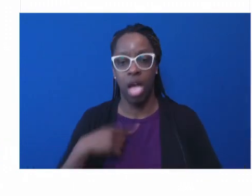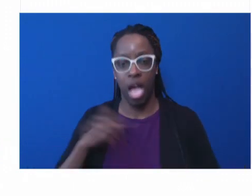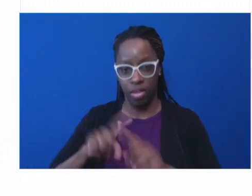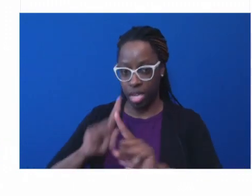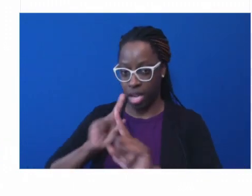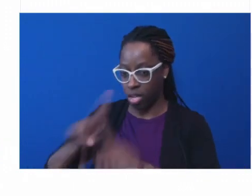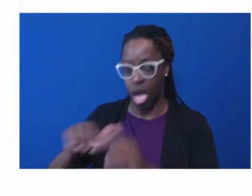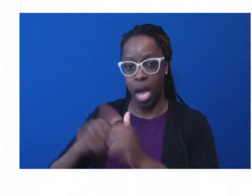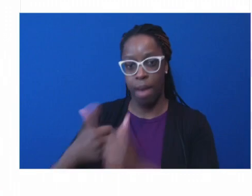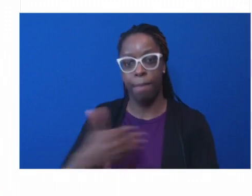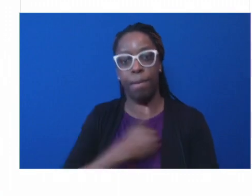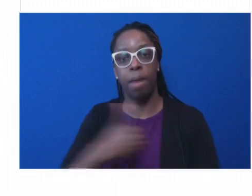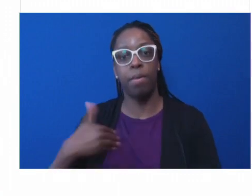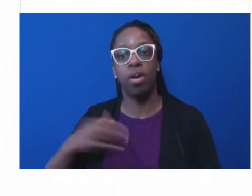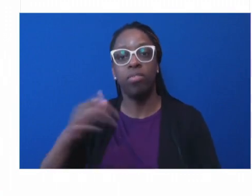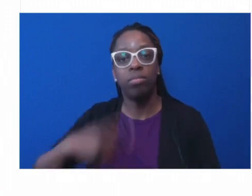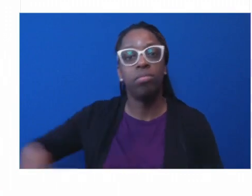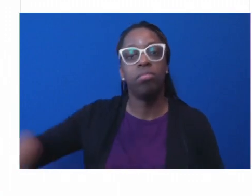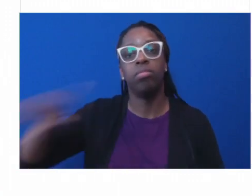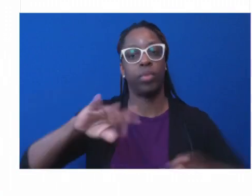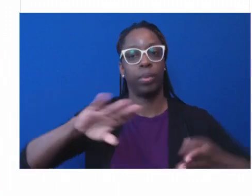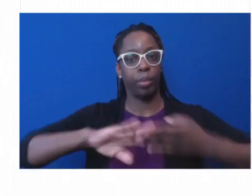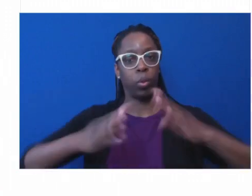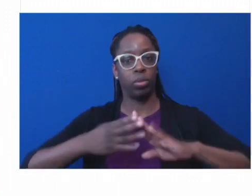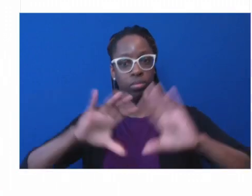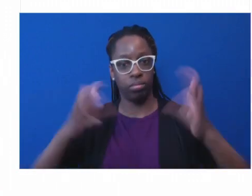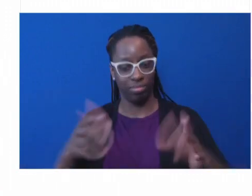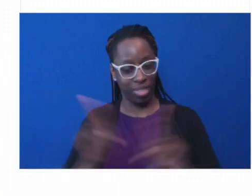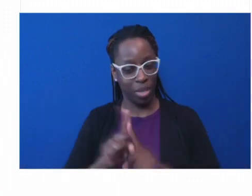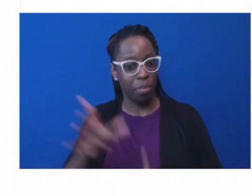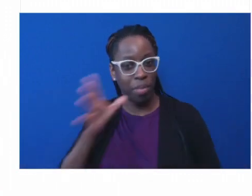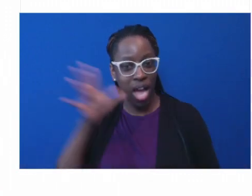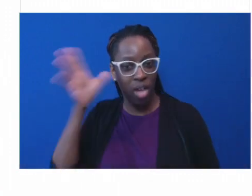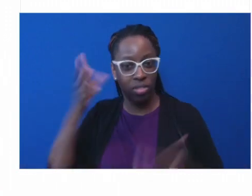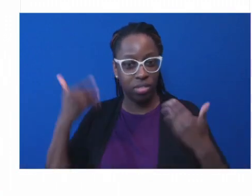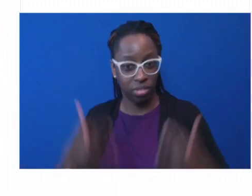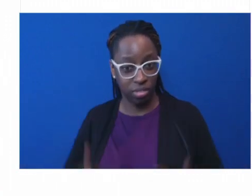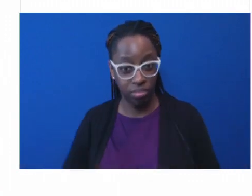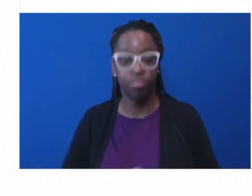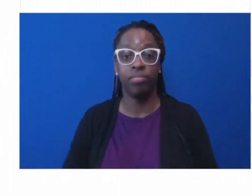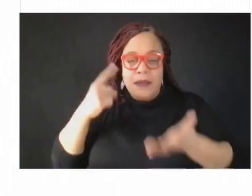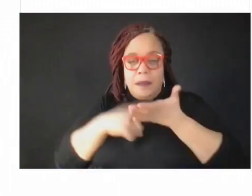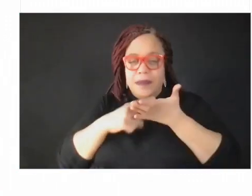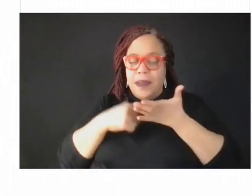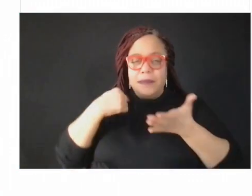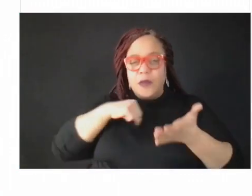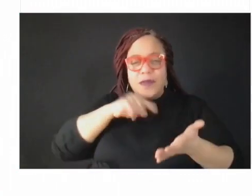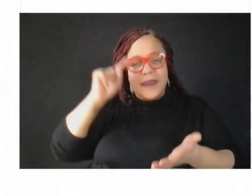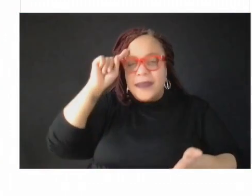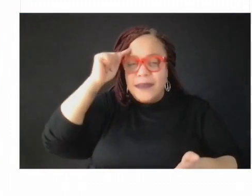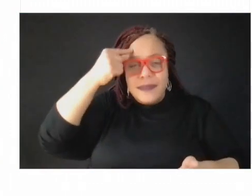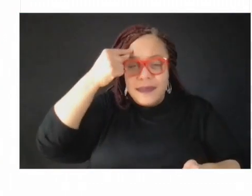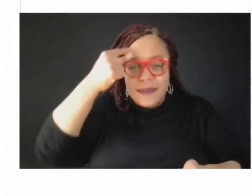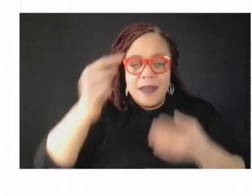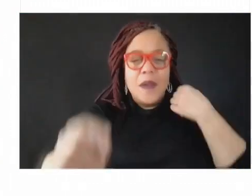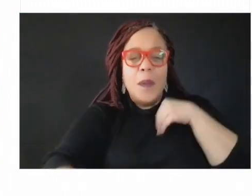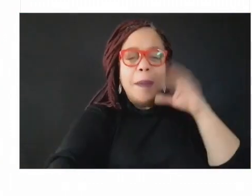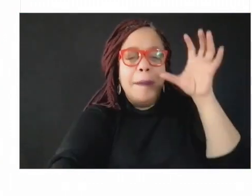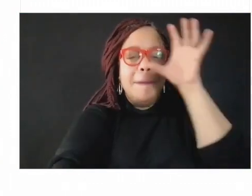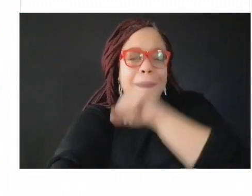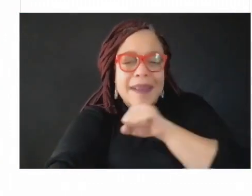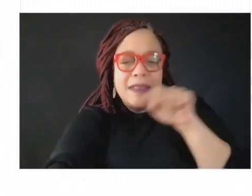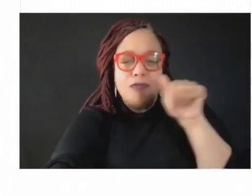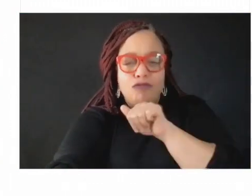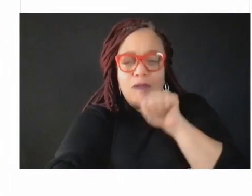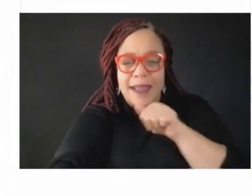parent. And that's what we miss. And by the way, in my training as a physician, I was actually